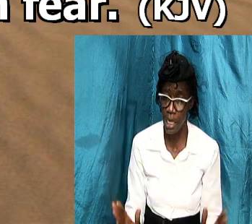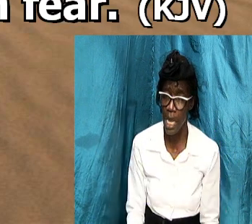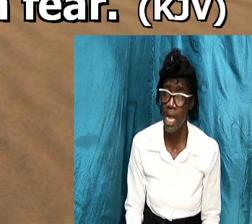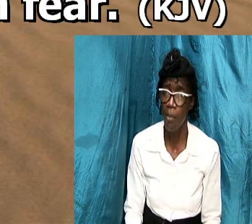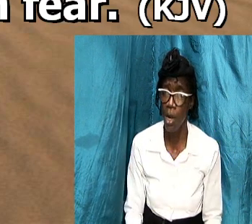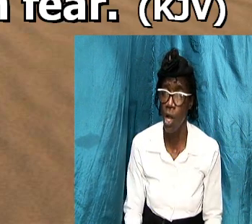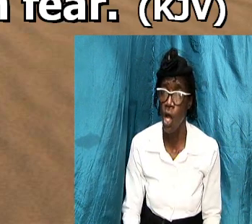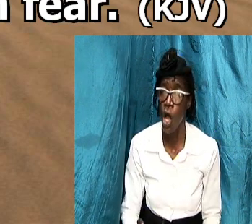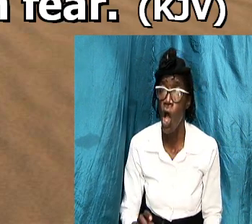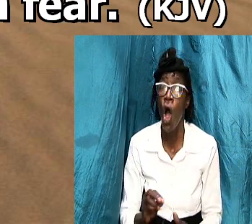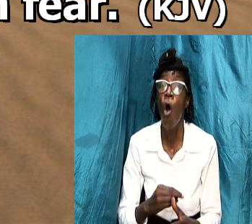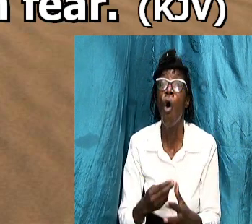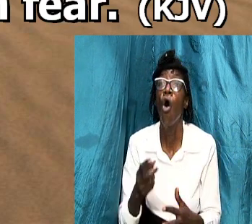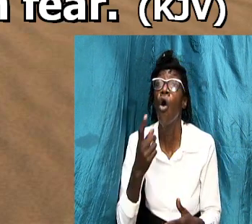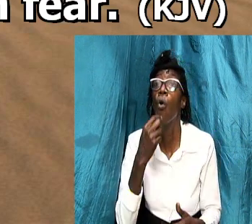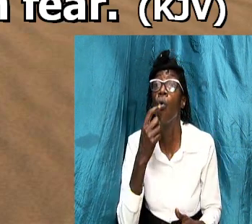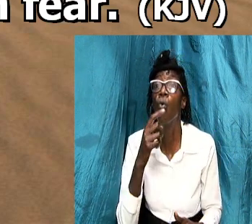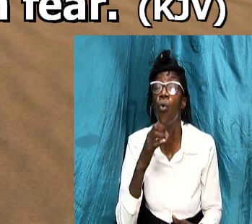stronger one